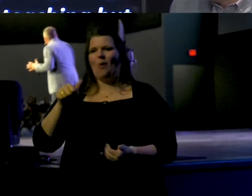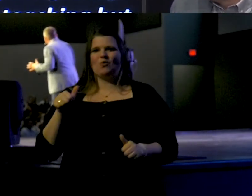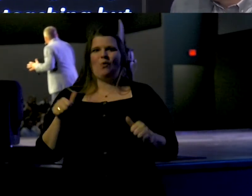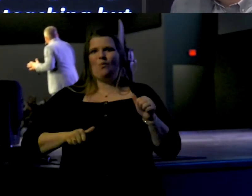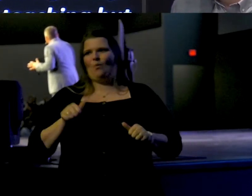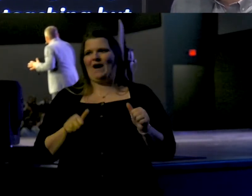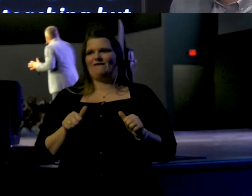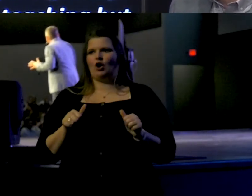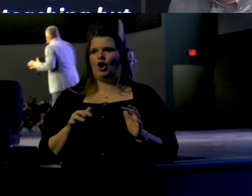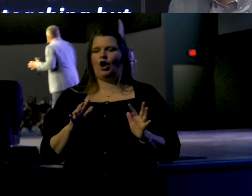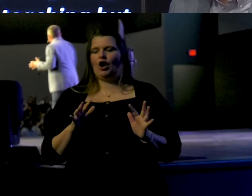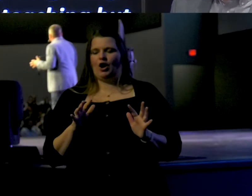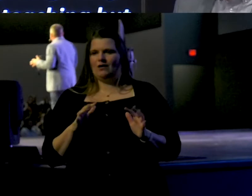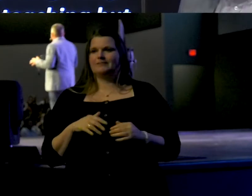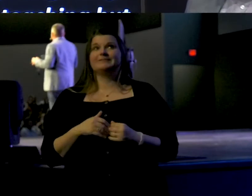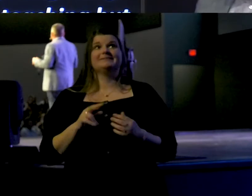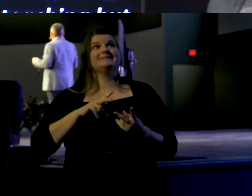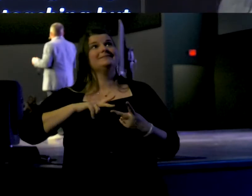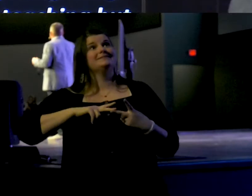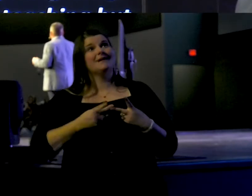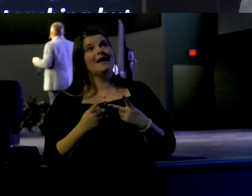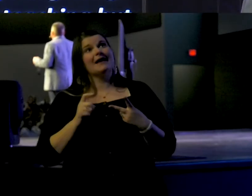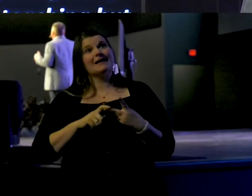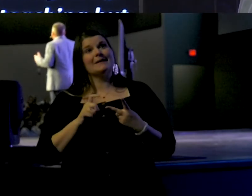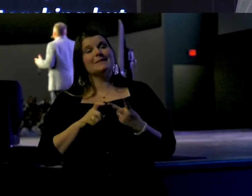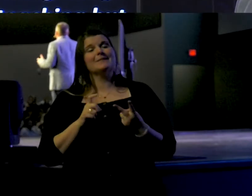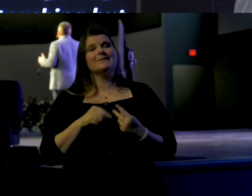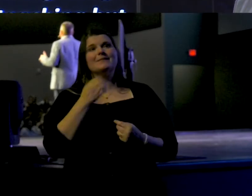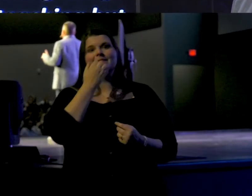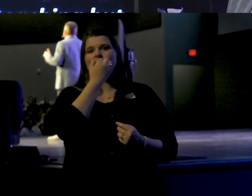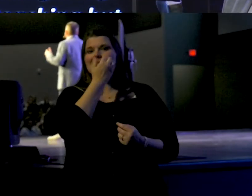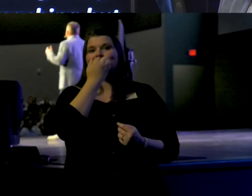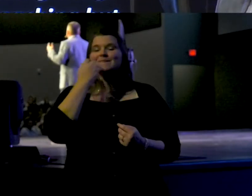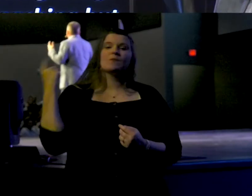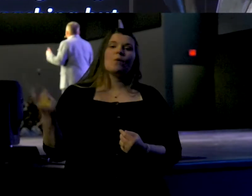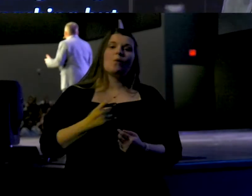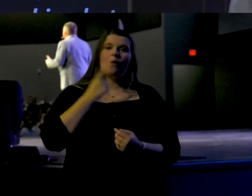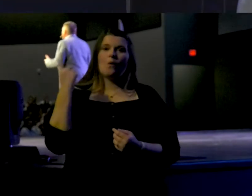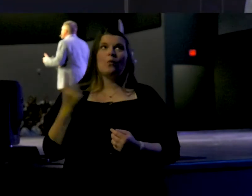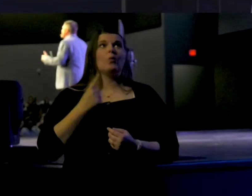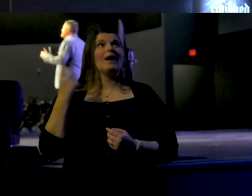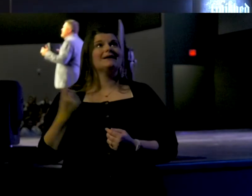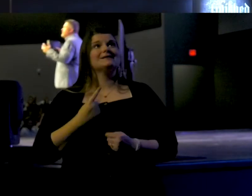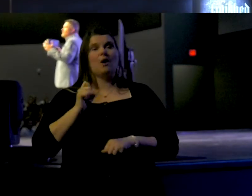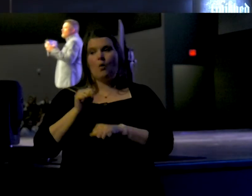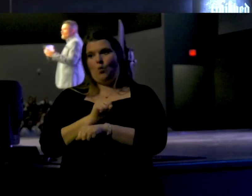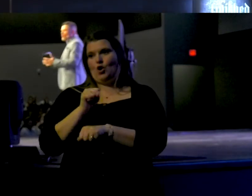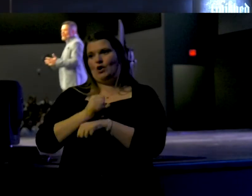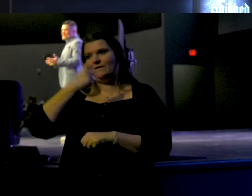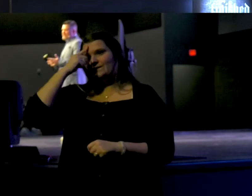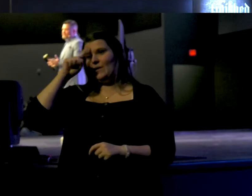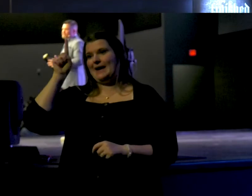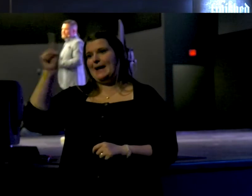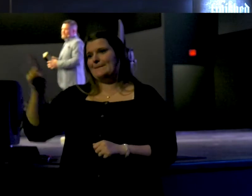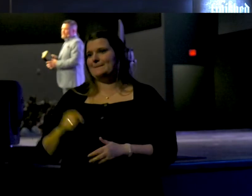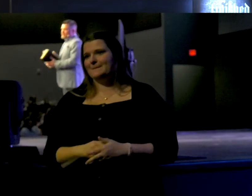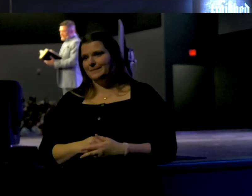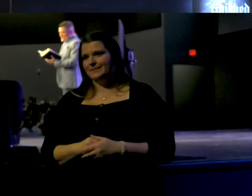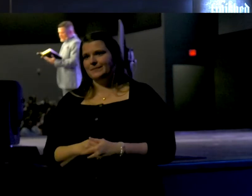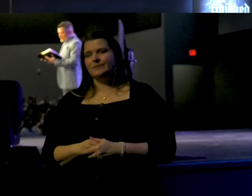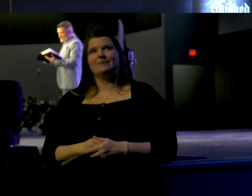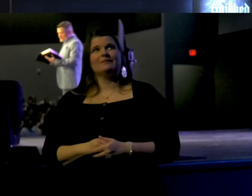off of it. Secondly, always work for him.